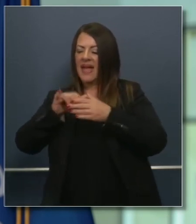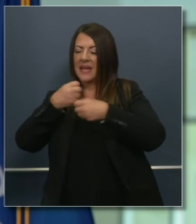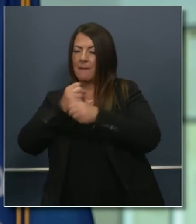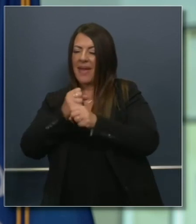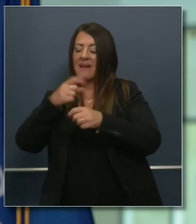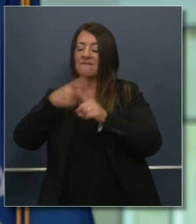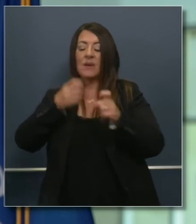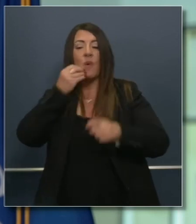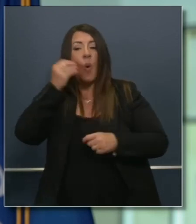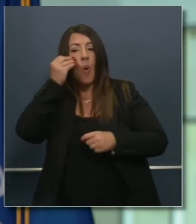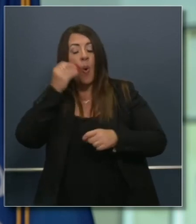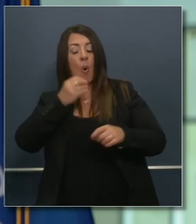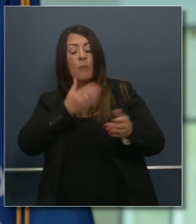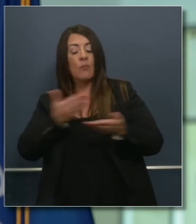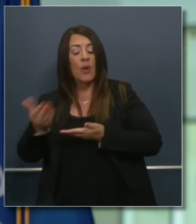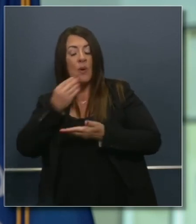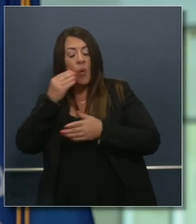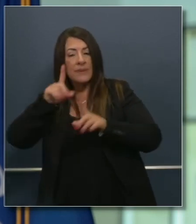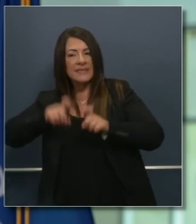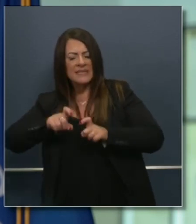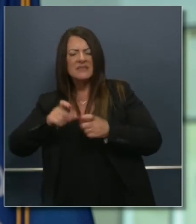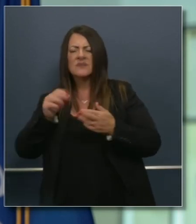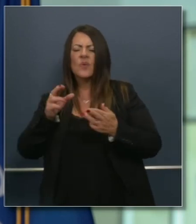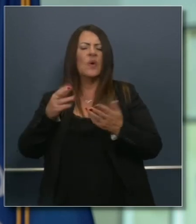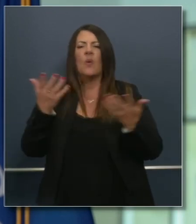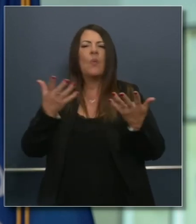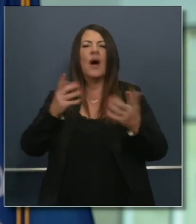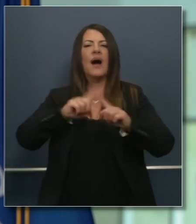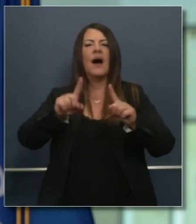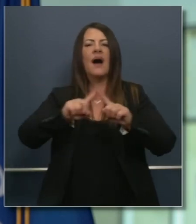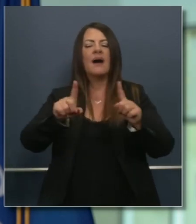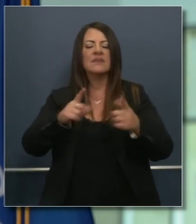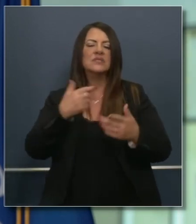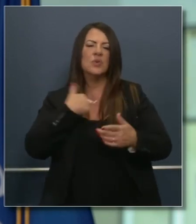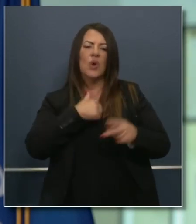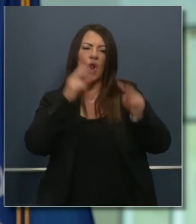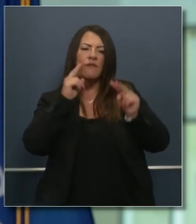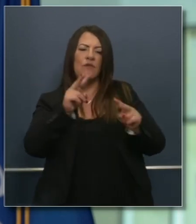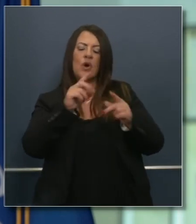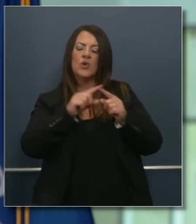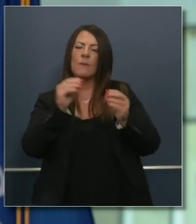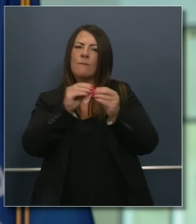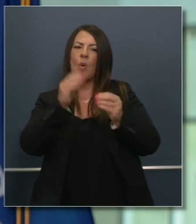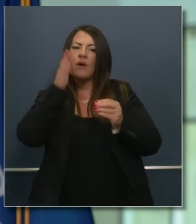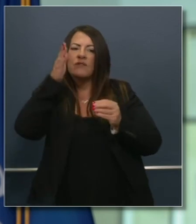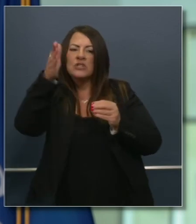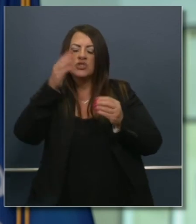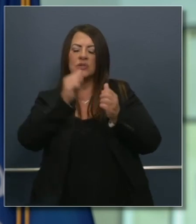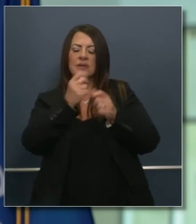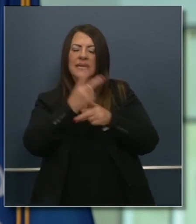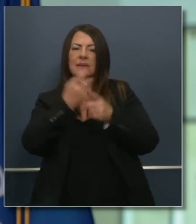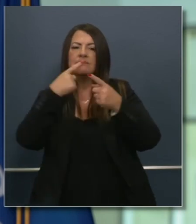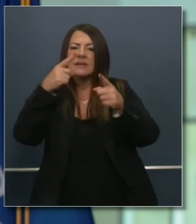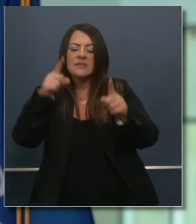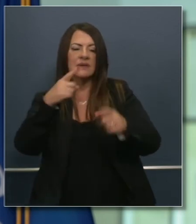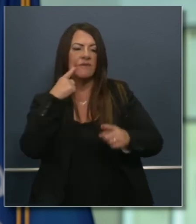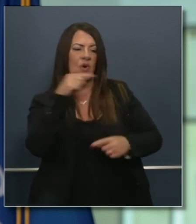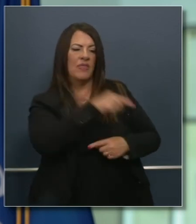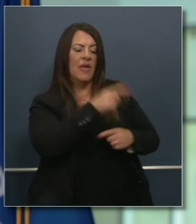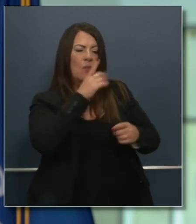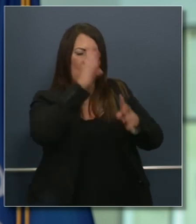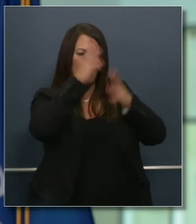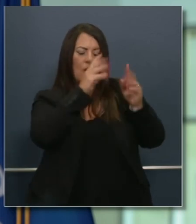non-PCR testing strategies. And we'll be looking forward to announcements in that space. Or I hope you'll look forward to them